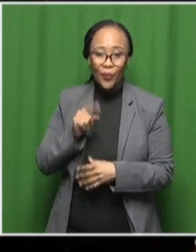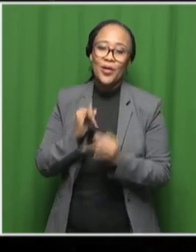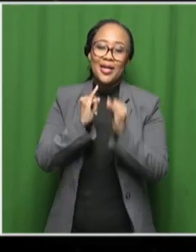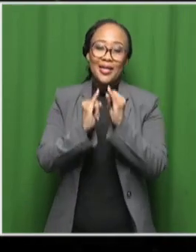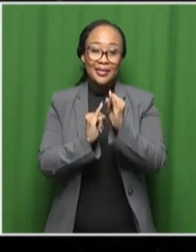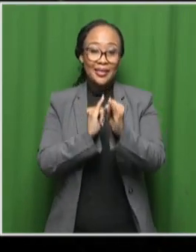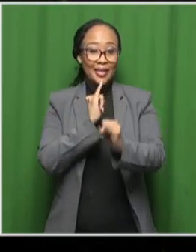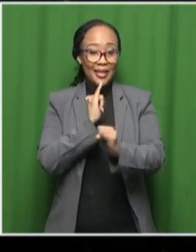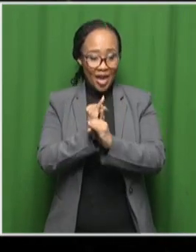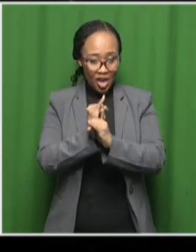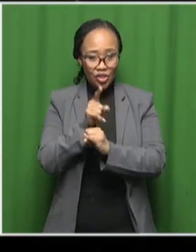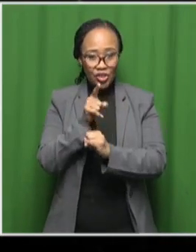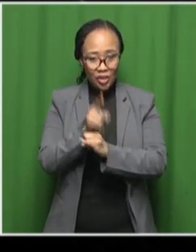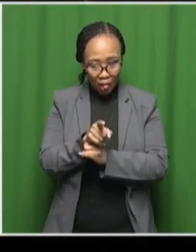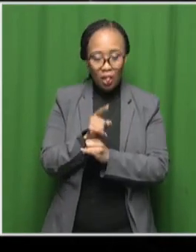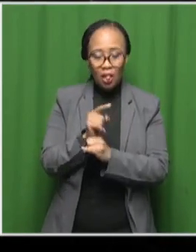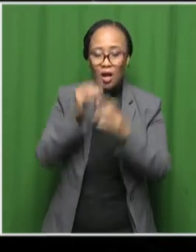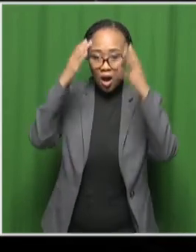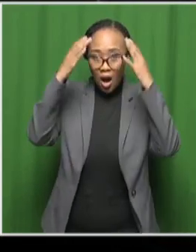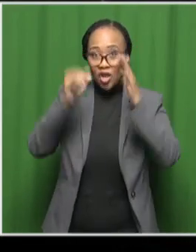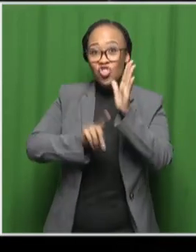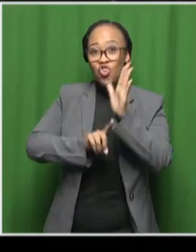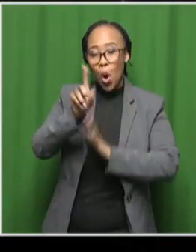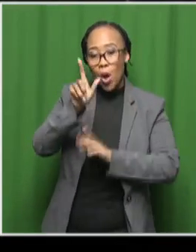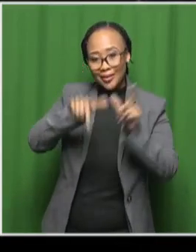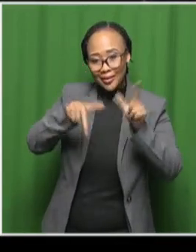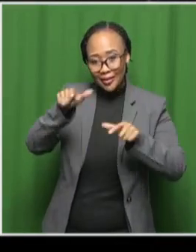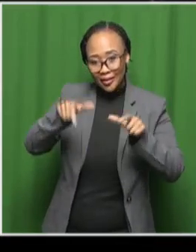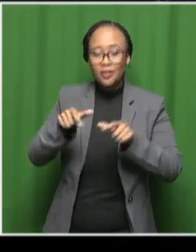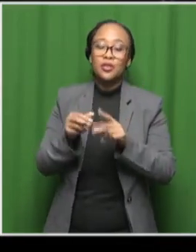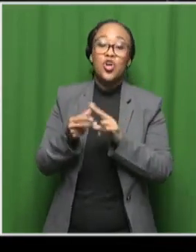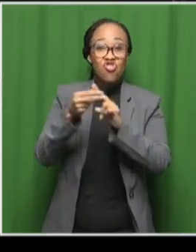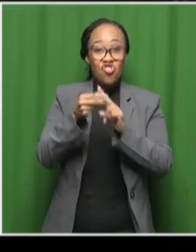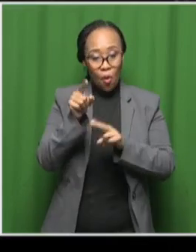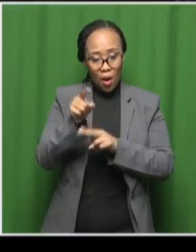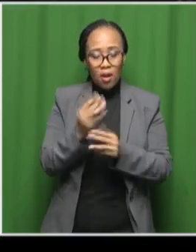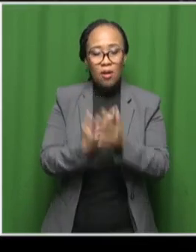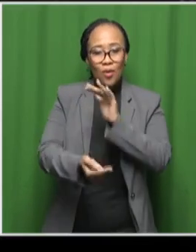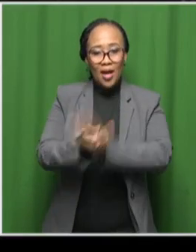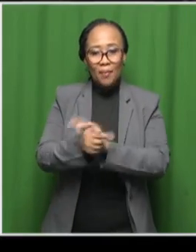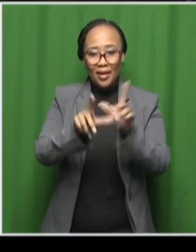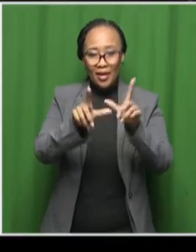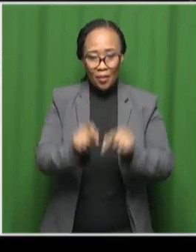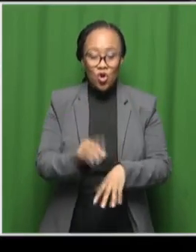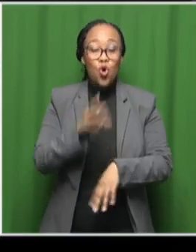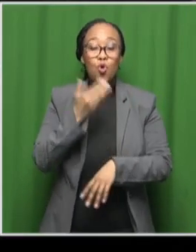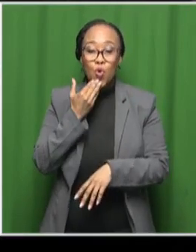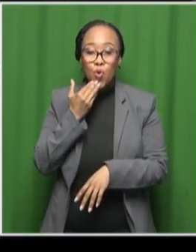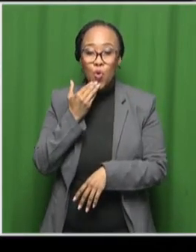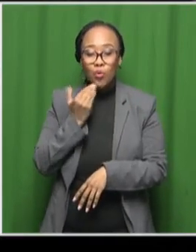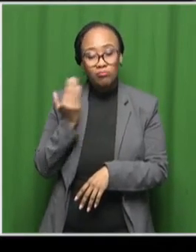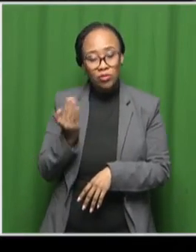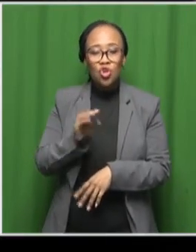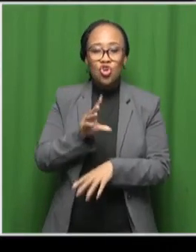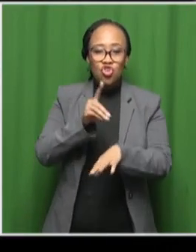Astronomical Union's General Assembly currently underway in Cape Town that was Dr. Tiamiso